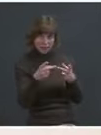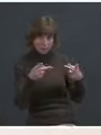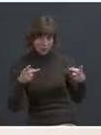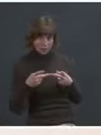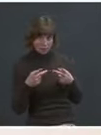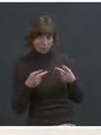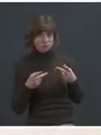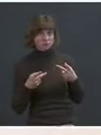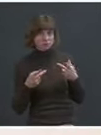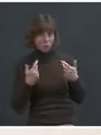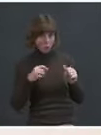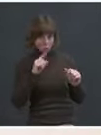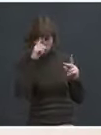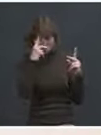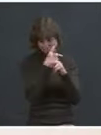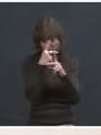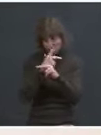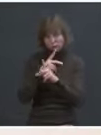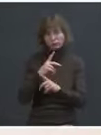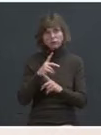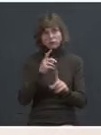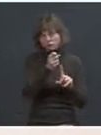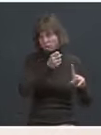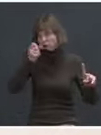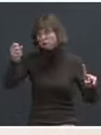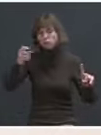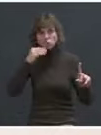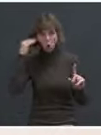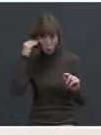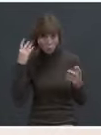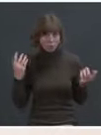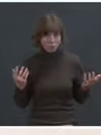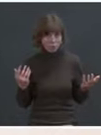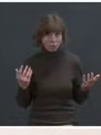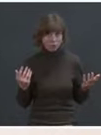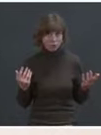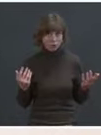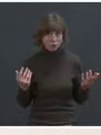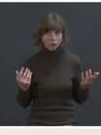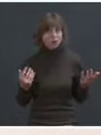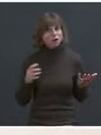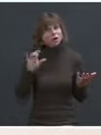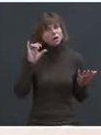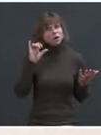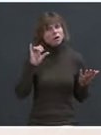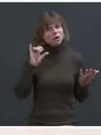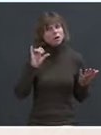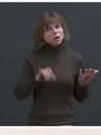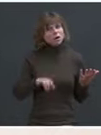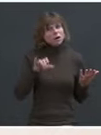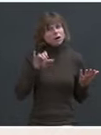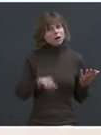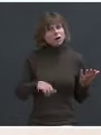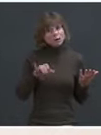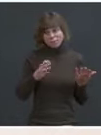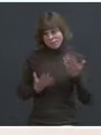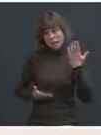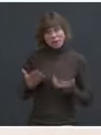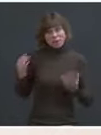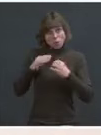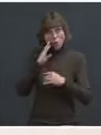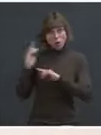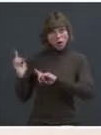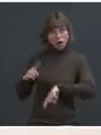get them into new homes, into homes and sponsored homes, that some more may have come to our border. And there have been,